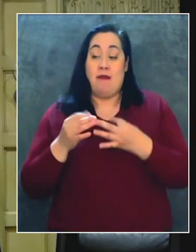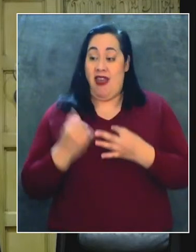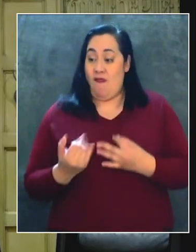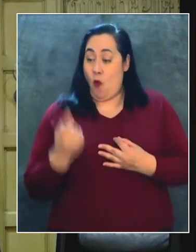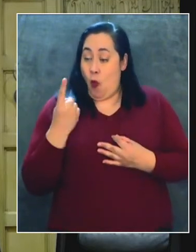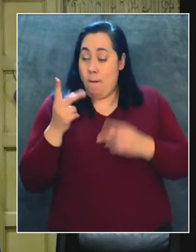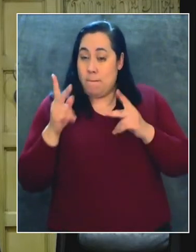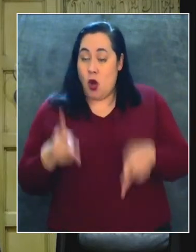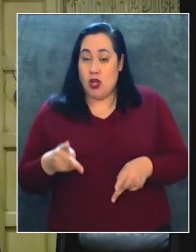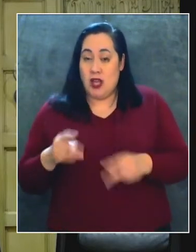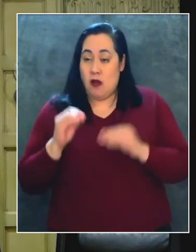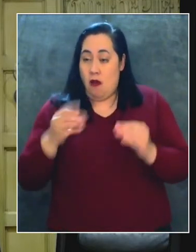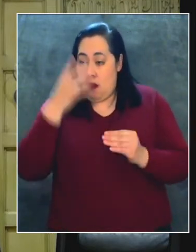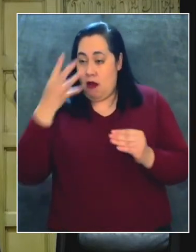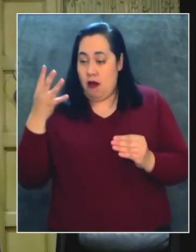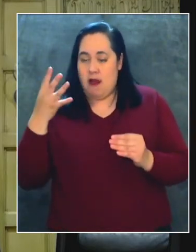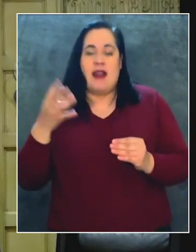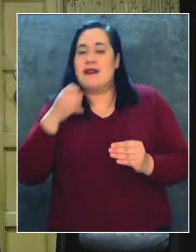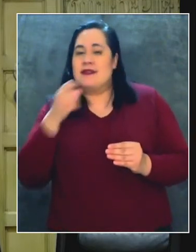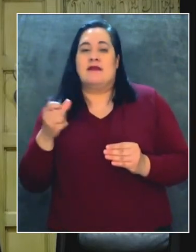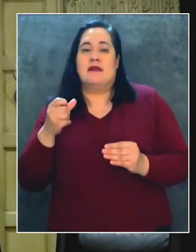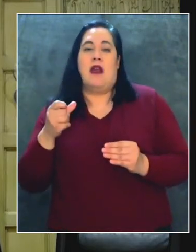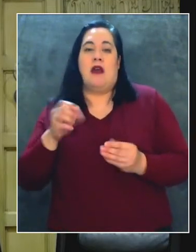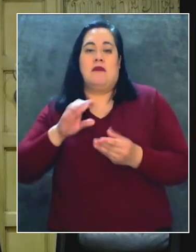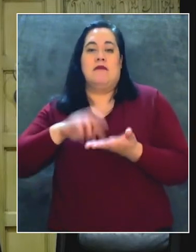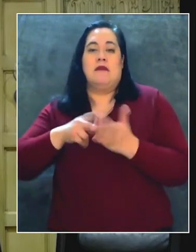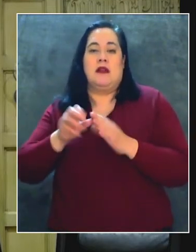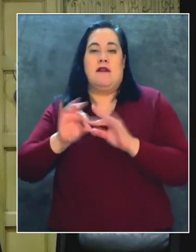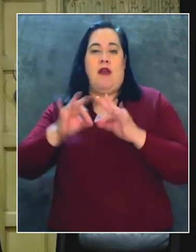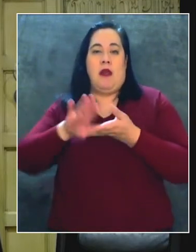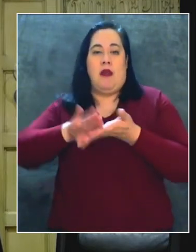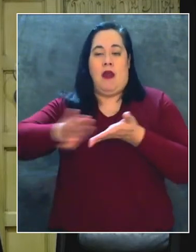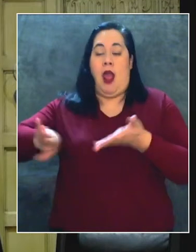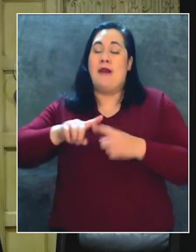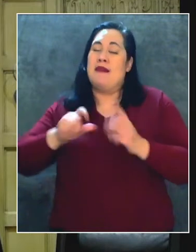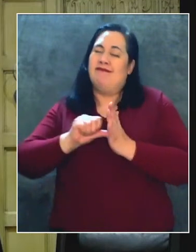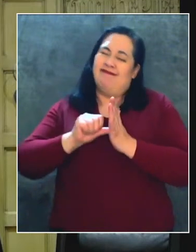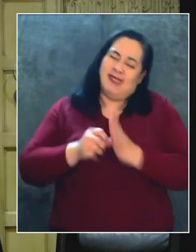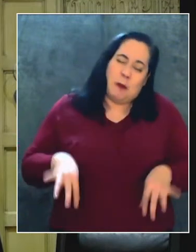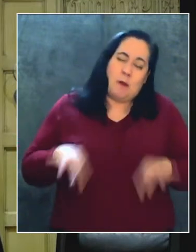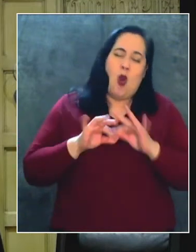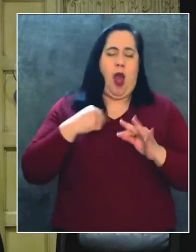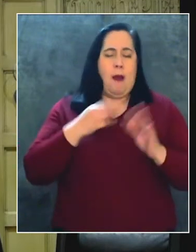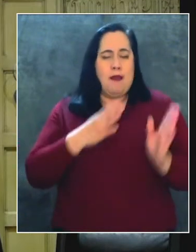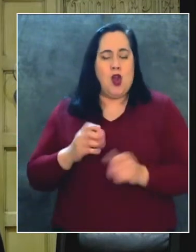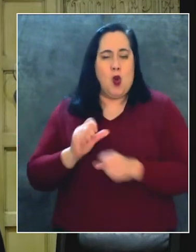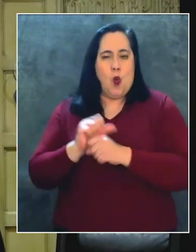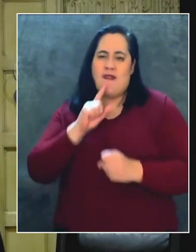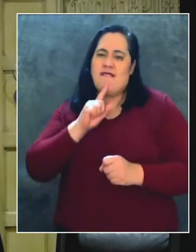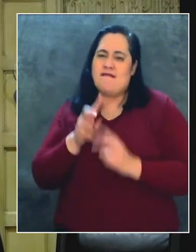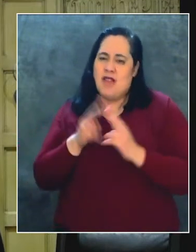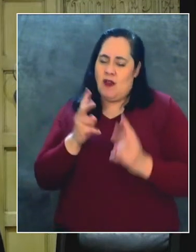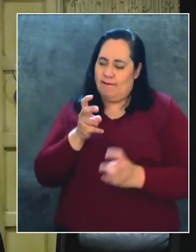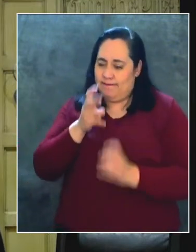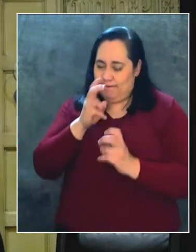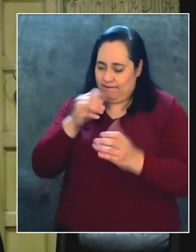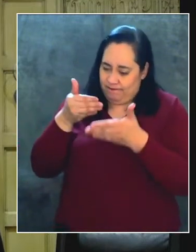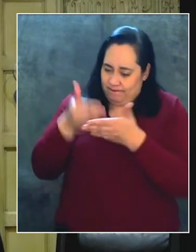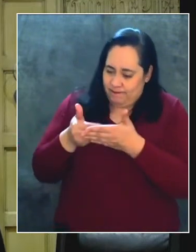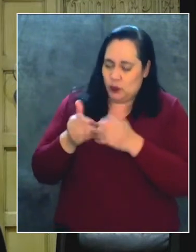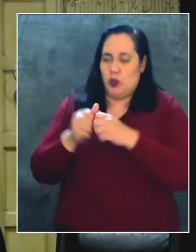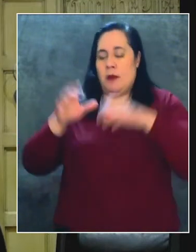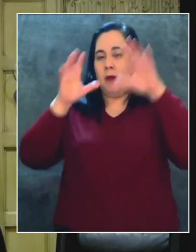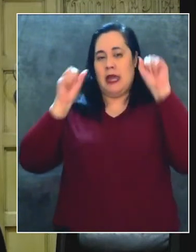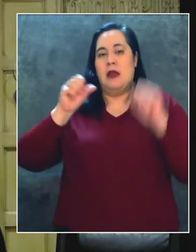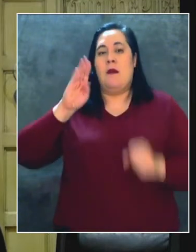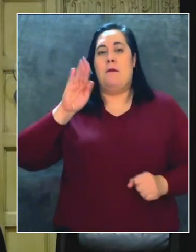be undocumented and not getting that. And it underscores the importance of something I plan to work very closely with President Biden when